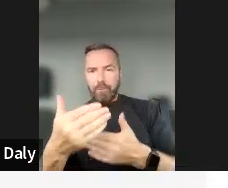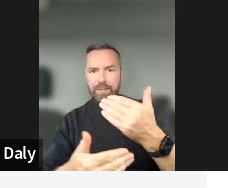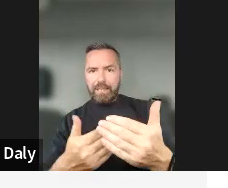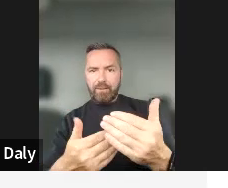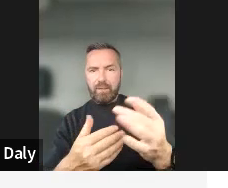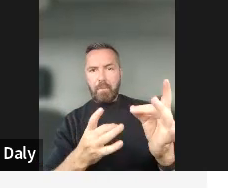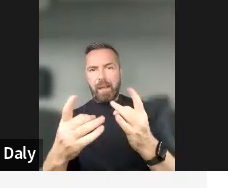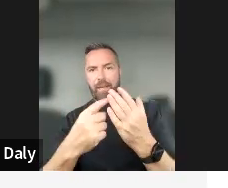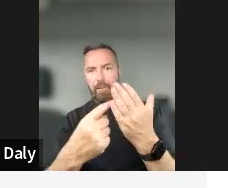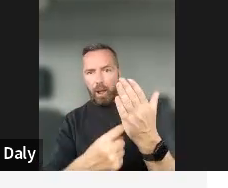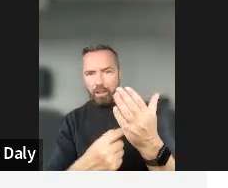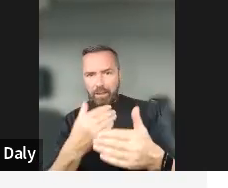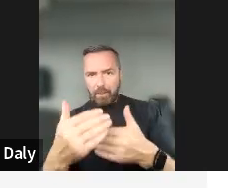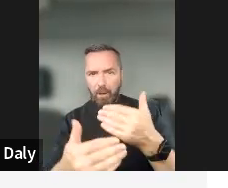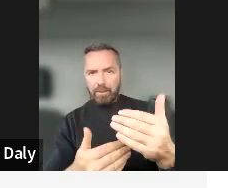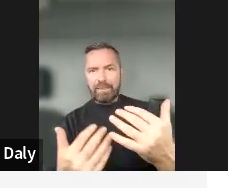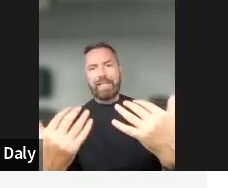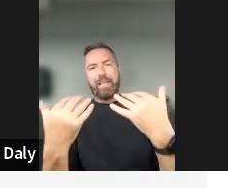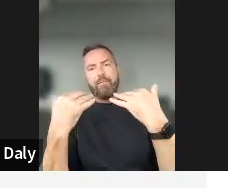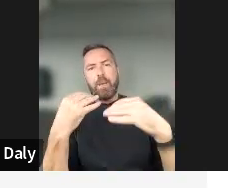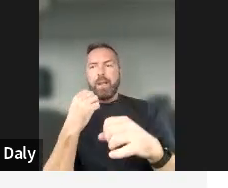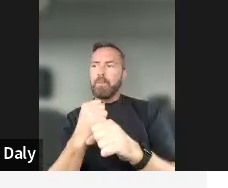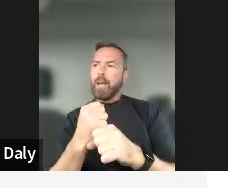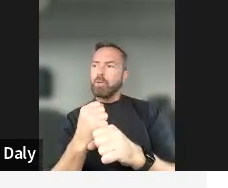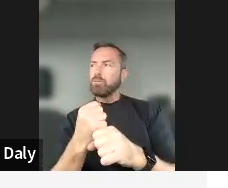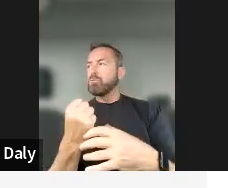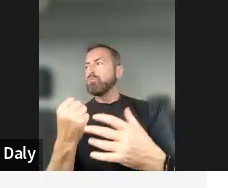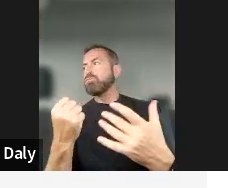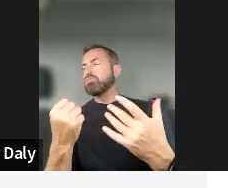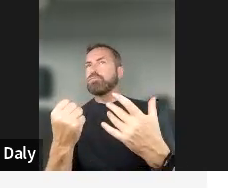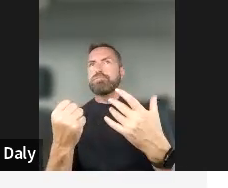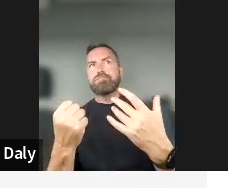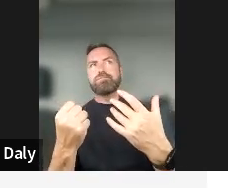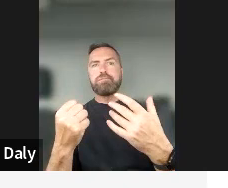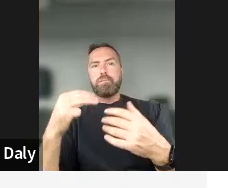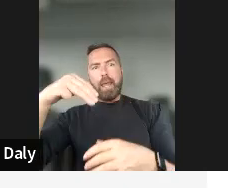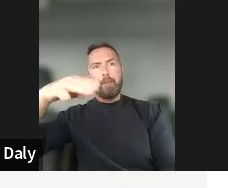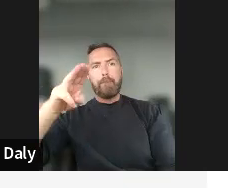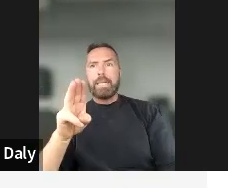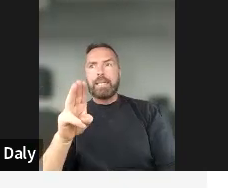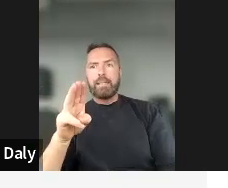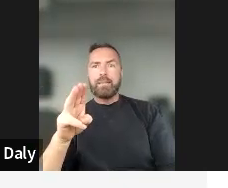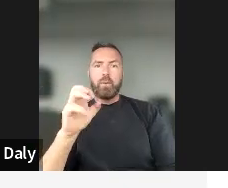processes, info on finding information on your MPs, etc.